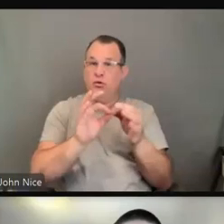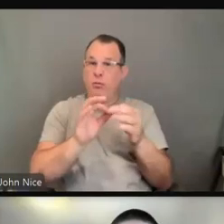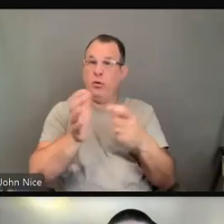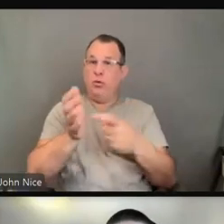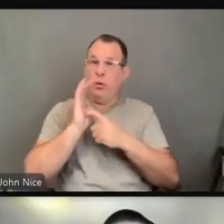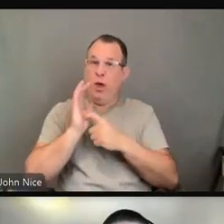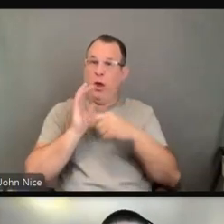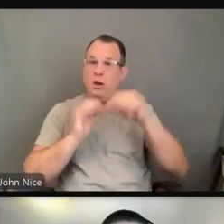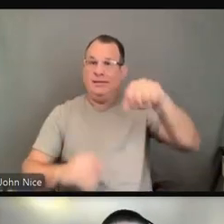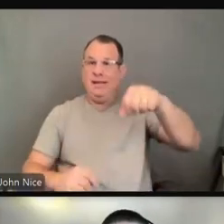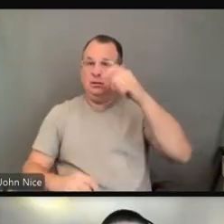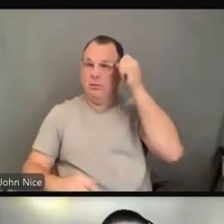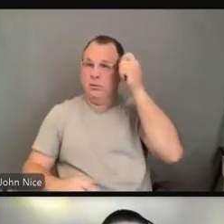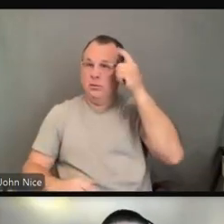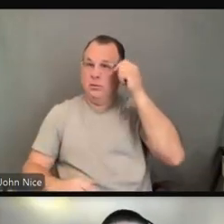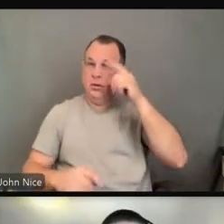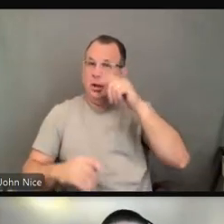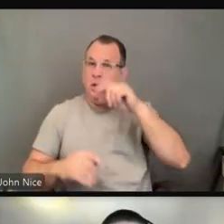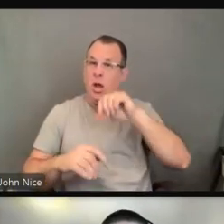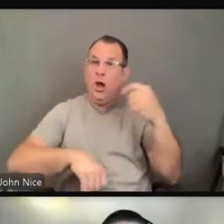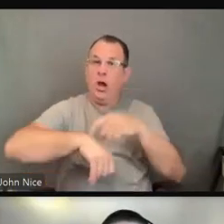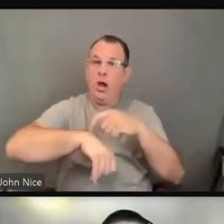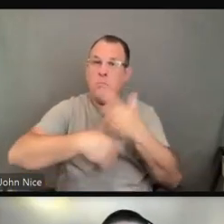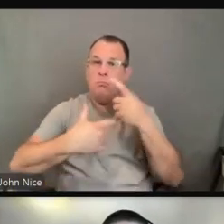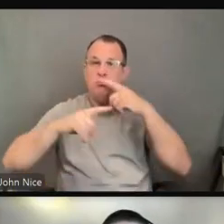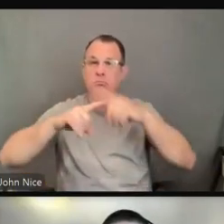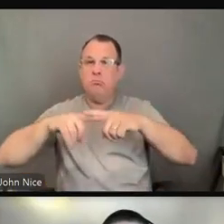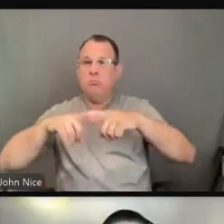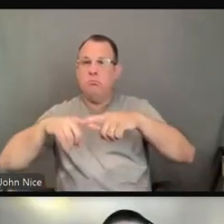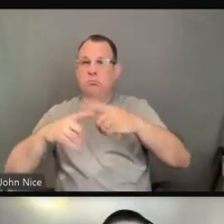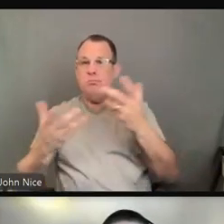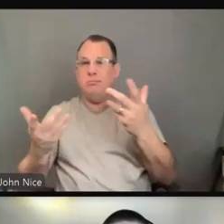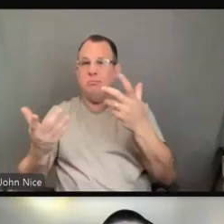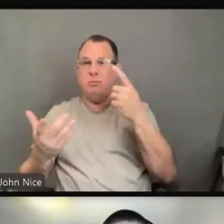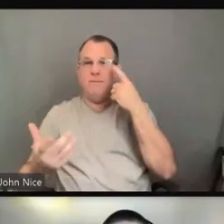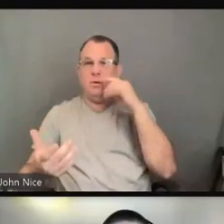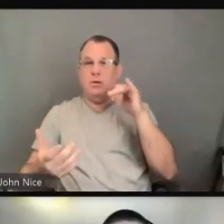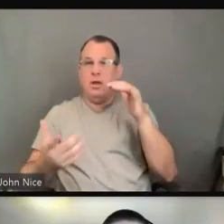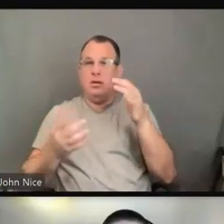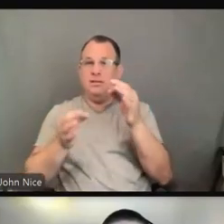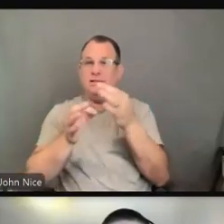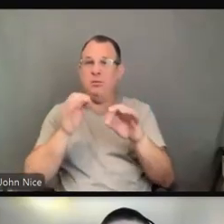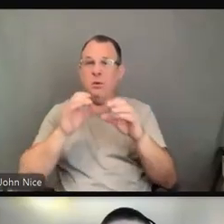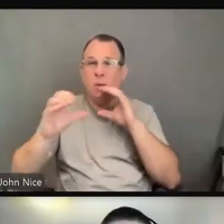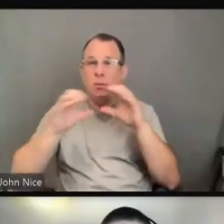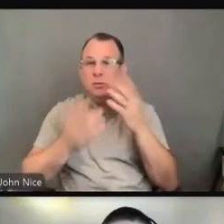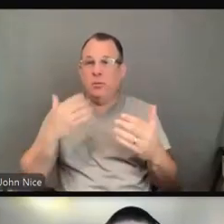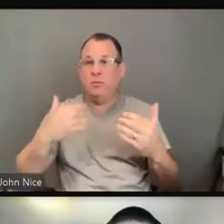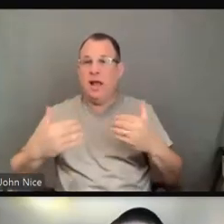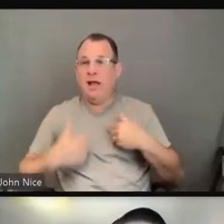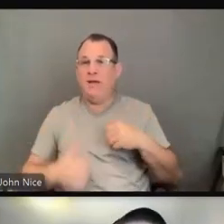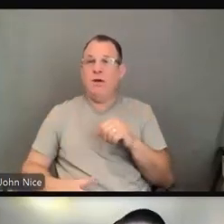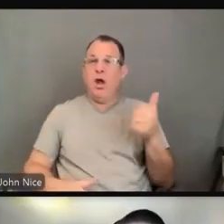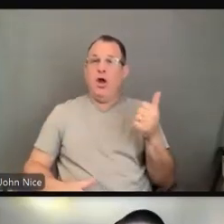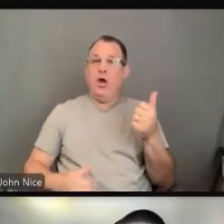times for simpler forms of communication, there may be alternative aids or services which could be